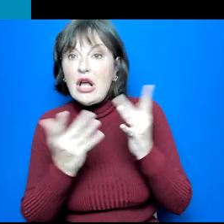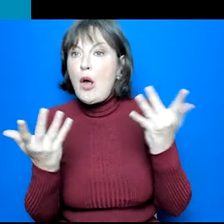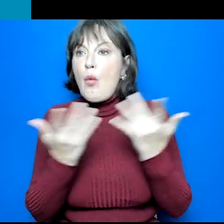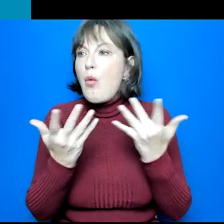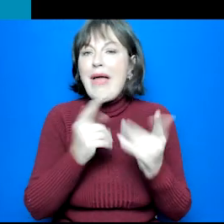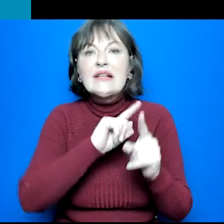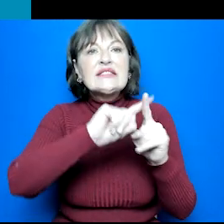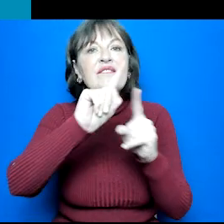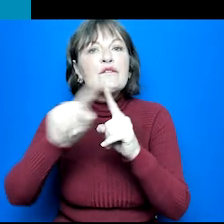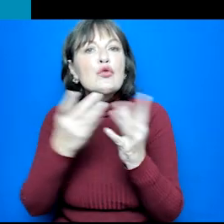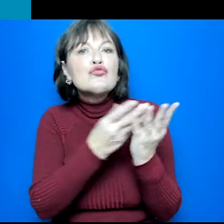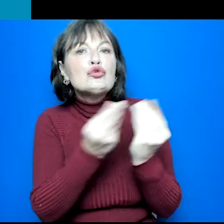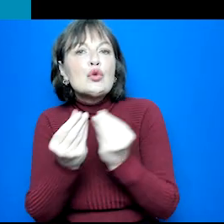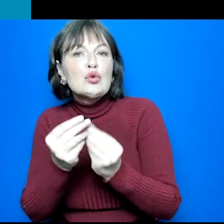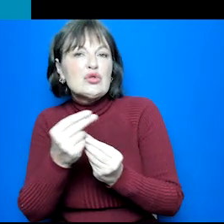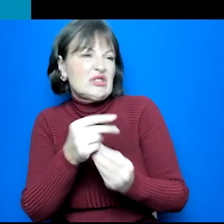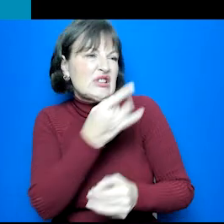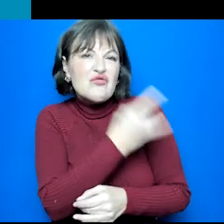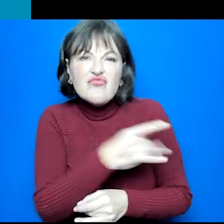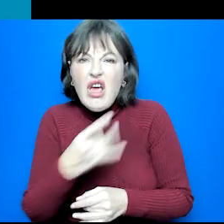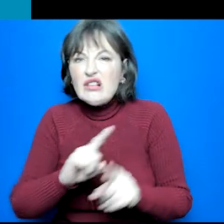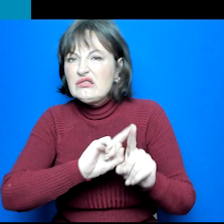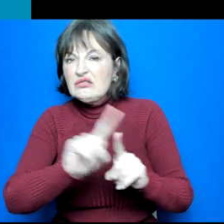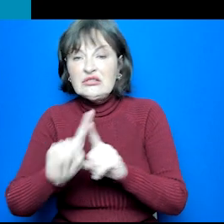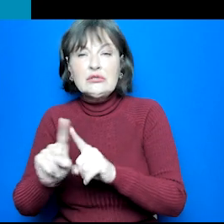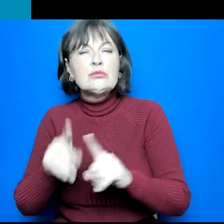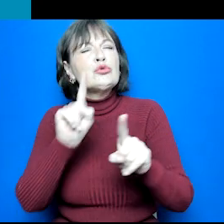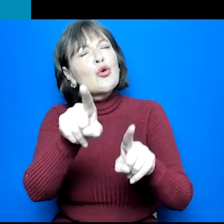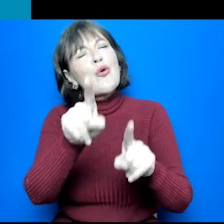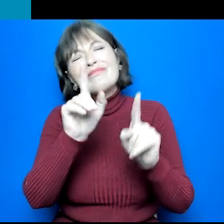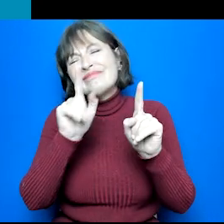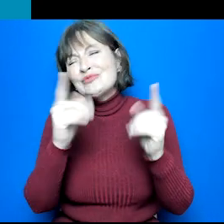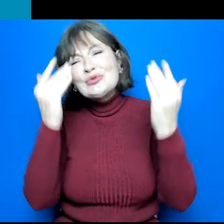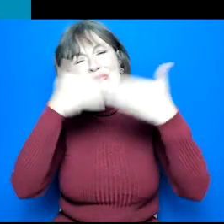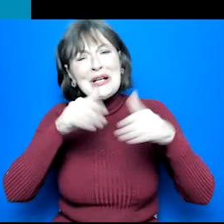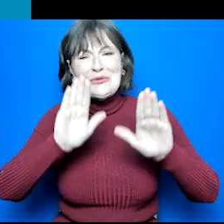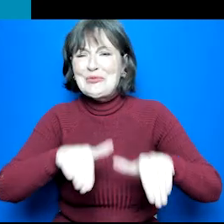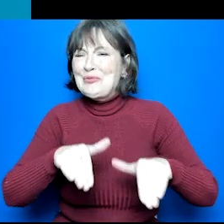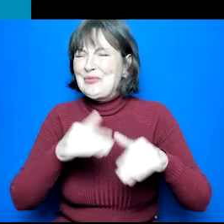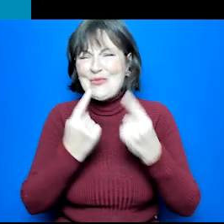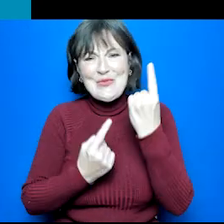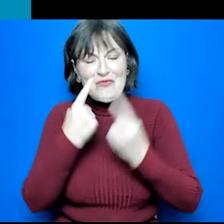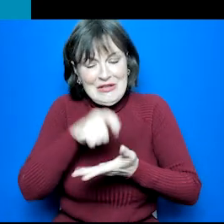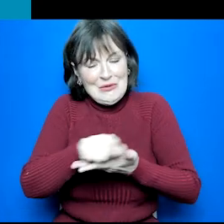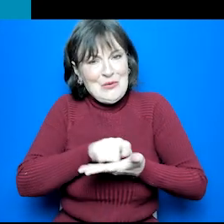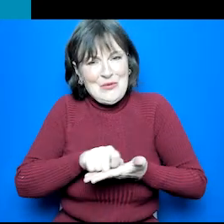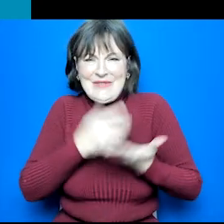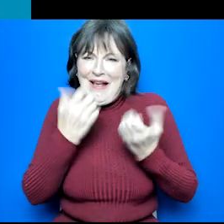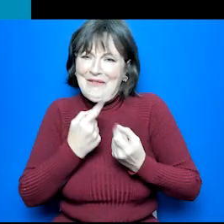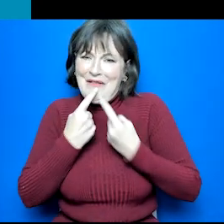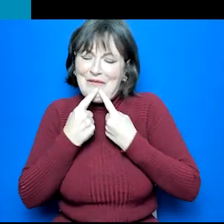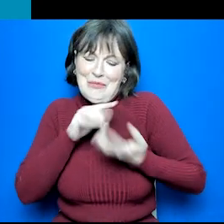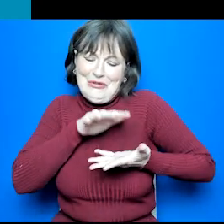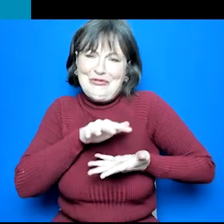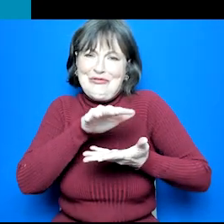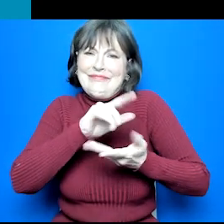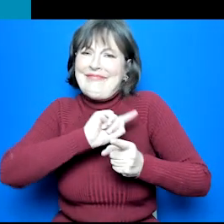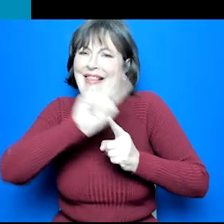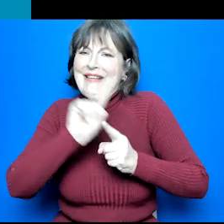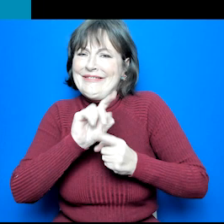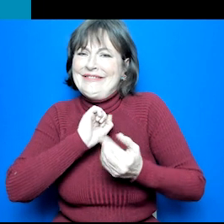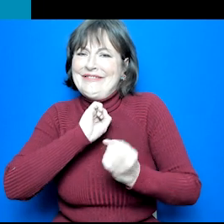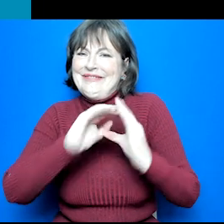There will also be a link to view this webinar again, so don't worry about trying to take any notes. Tonight's session will last around 45 minutes,